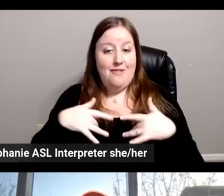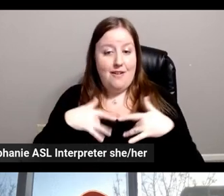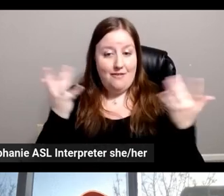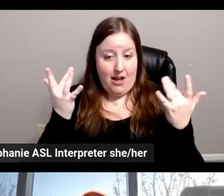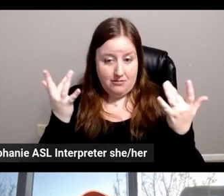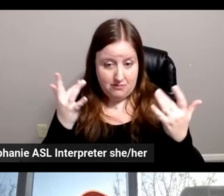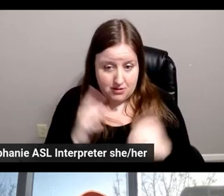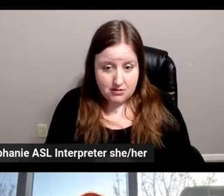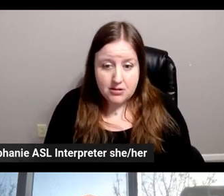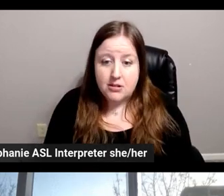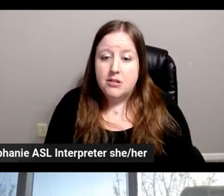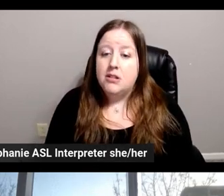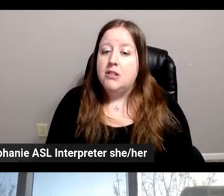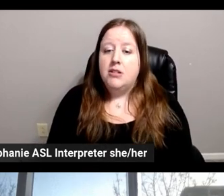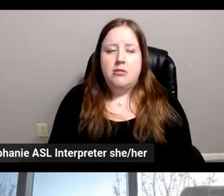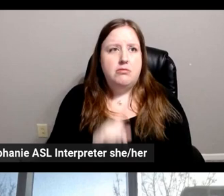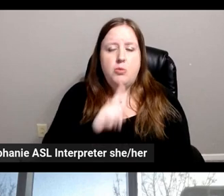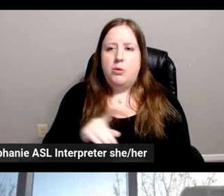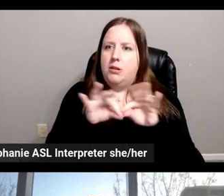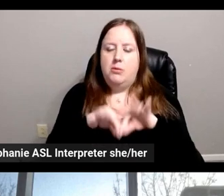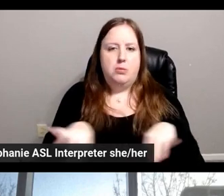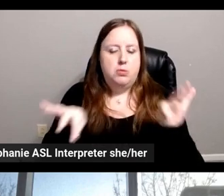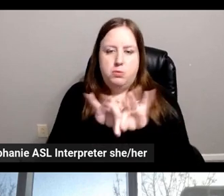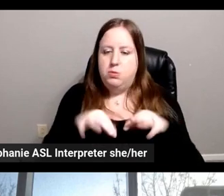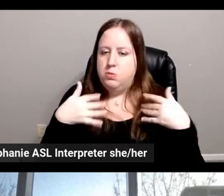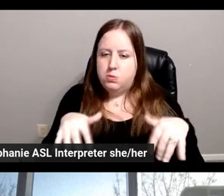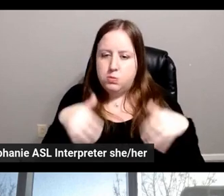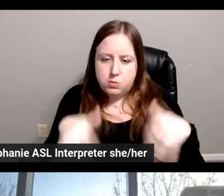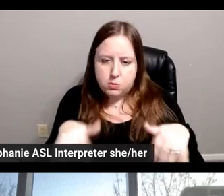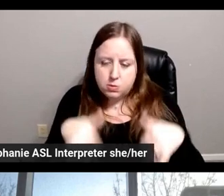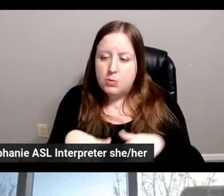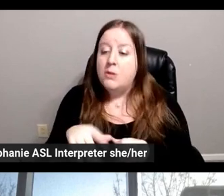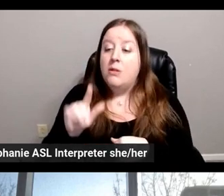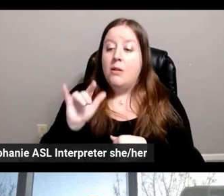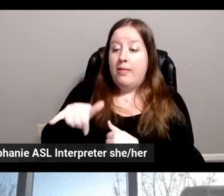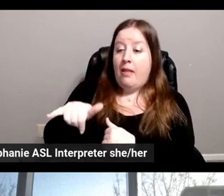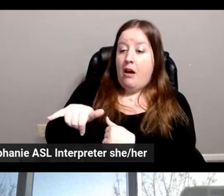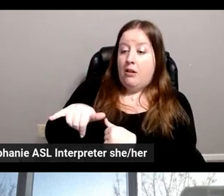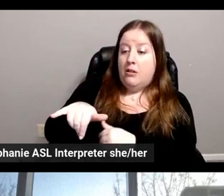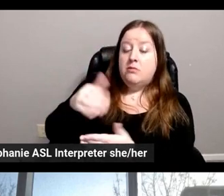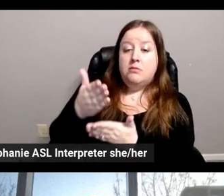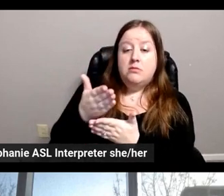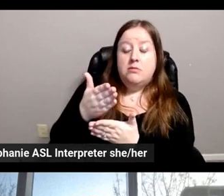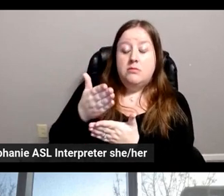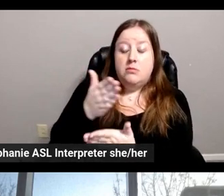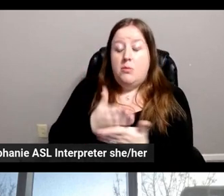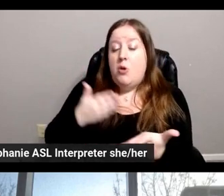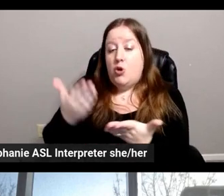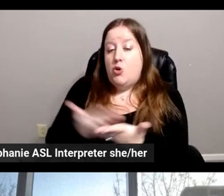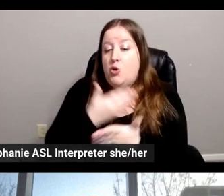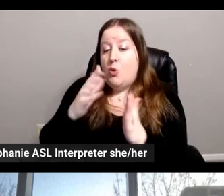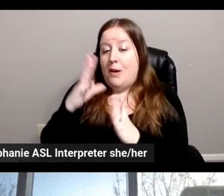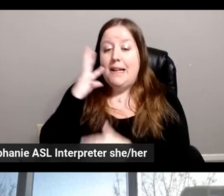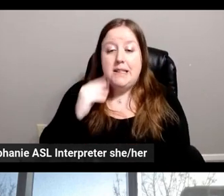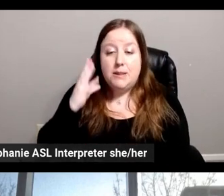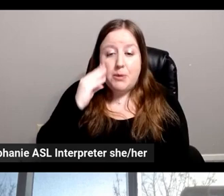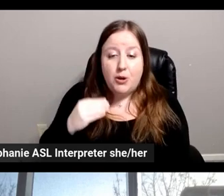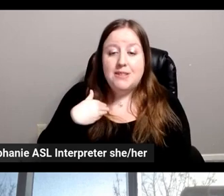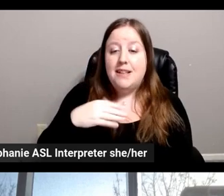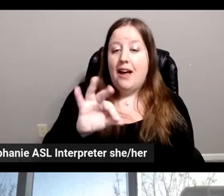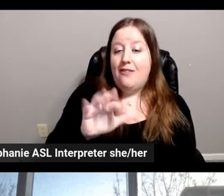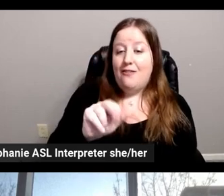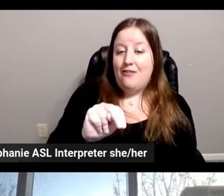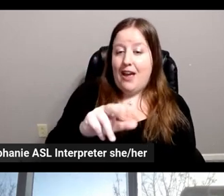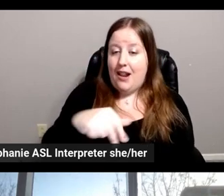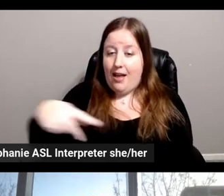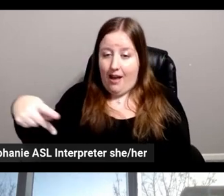And, I mean, it was key. It was really part of this new experience to have this fan app that we will be